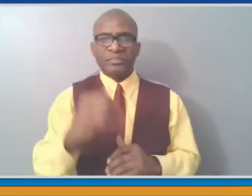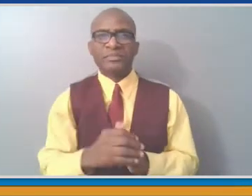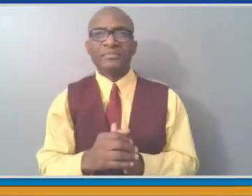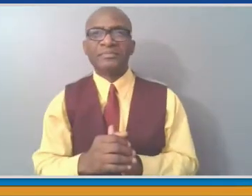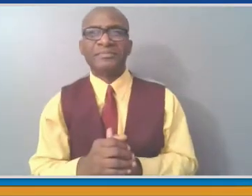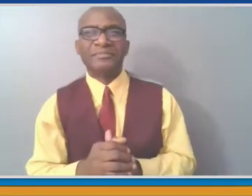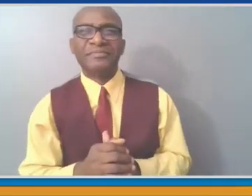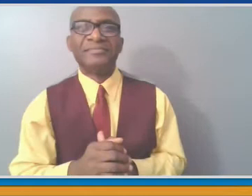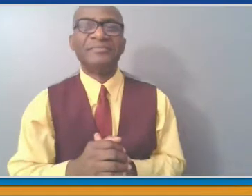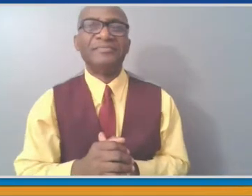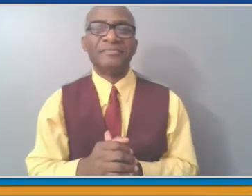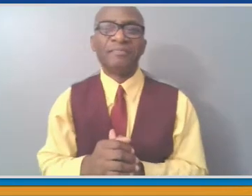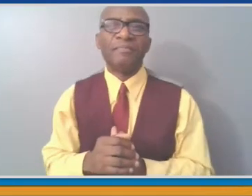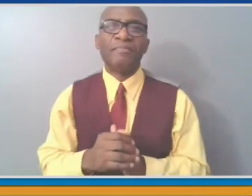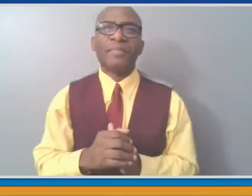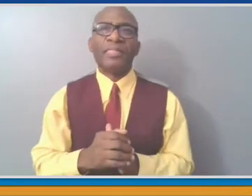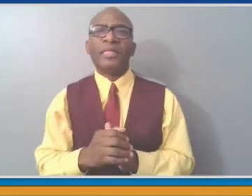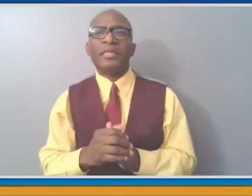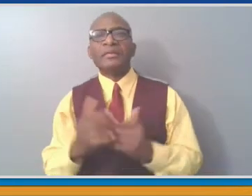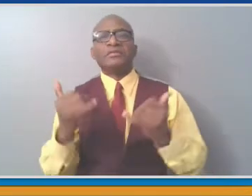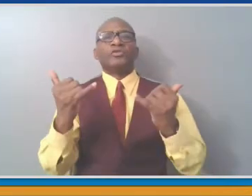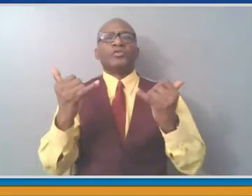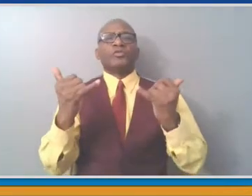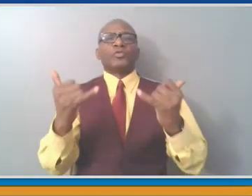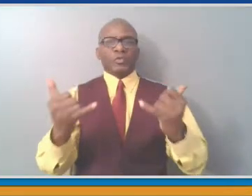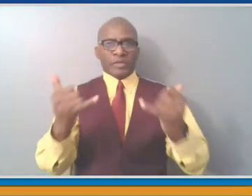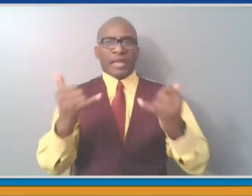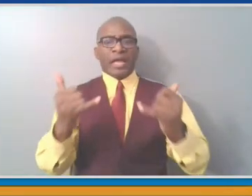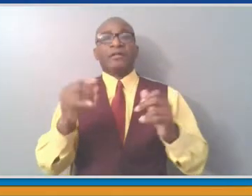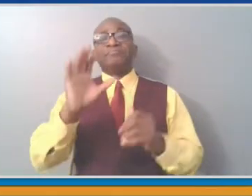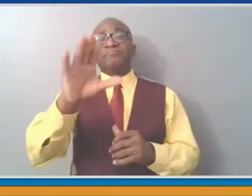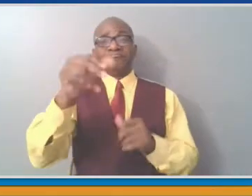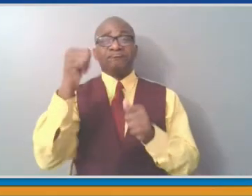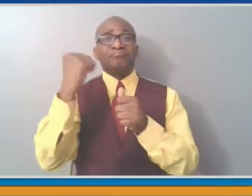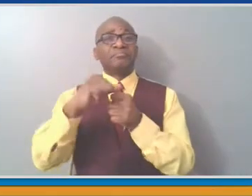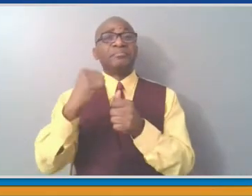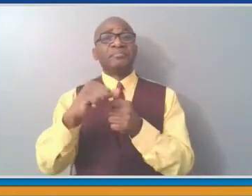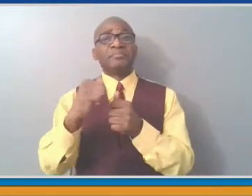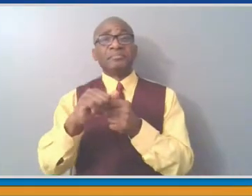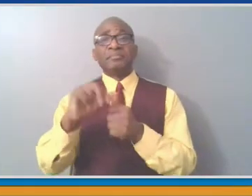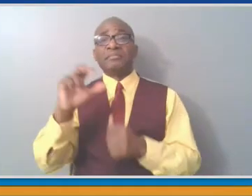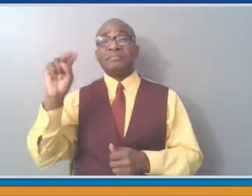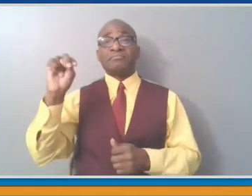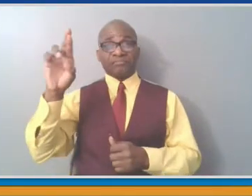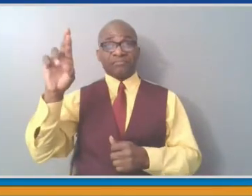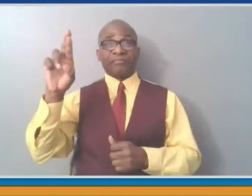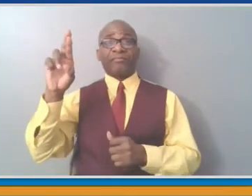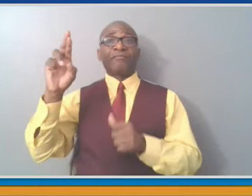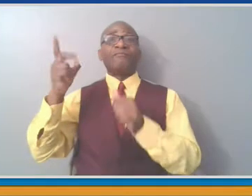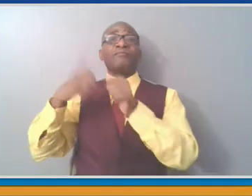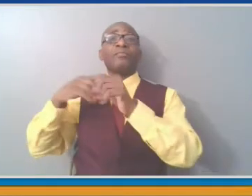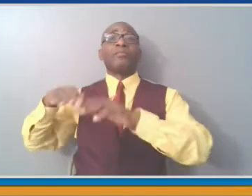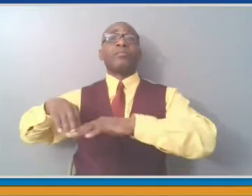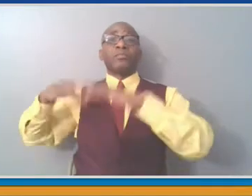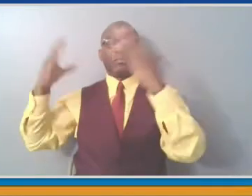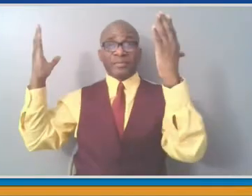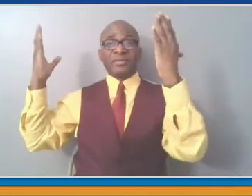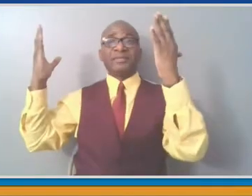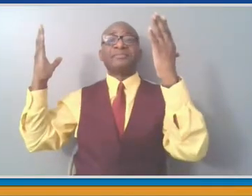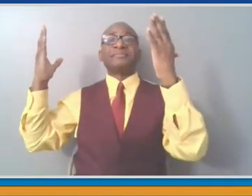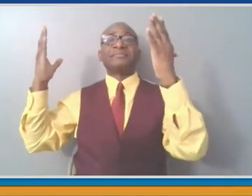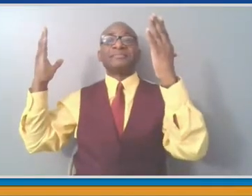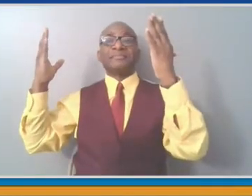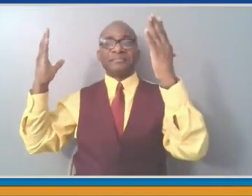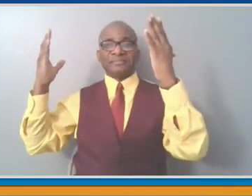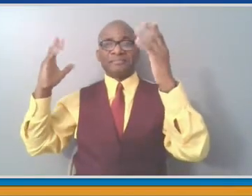as we confronted what we knew would be a completely life-altering experience for our community and for our entire region.